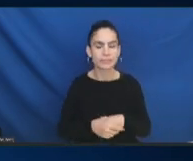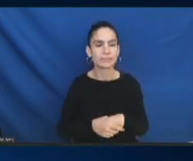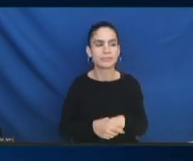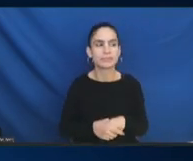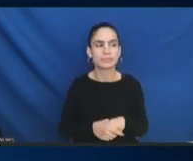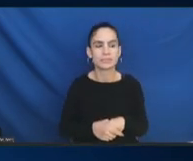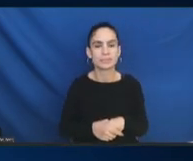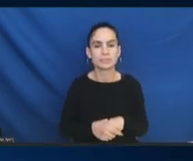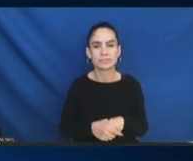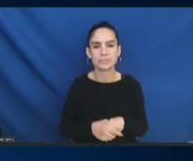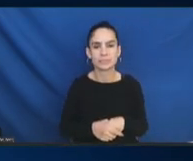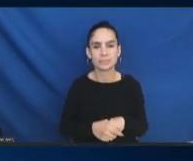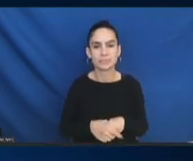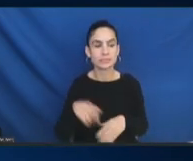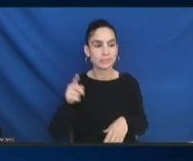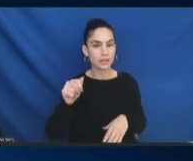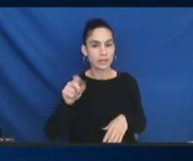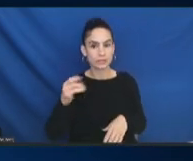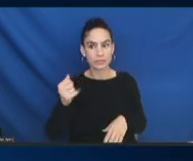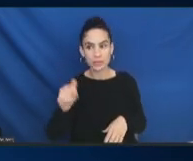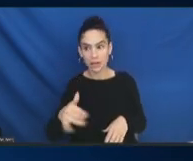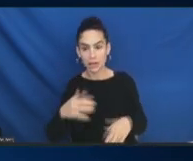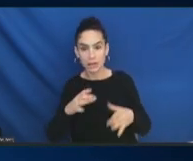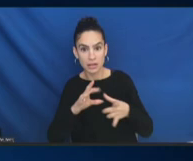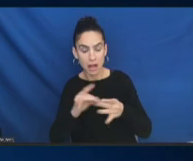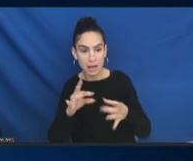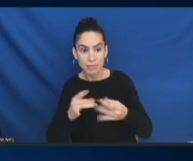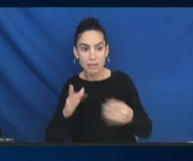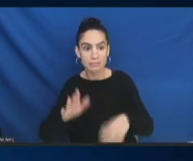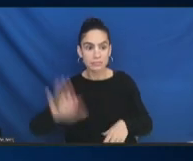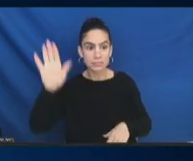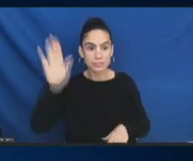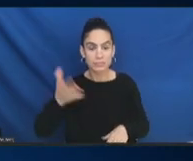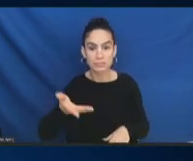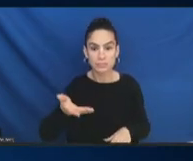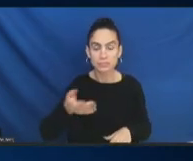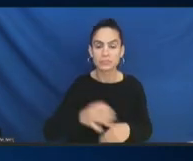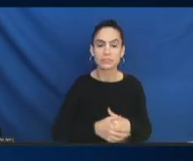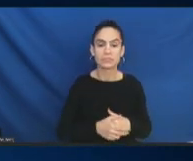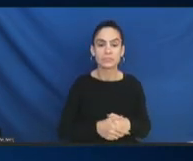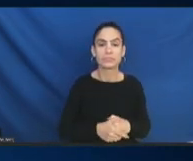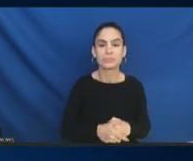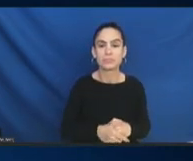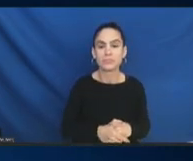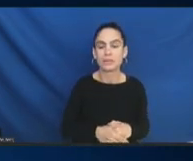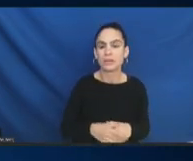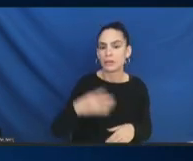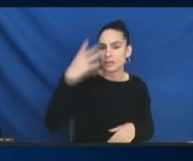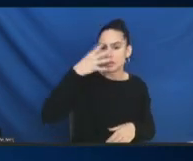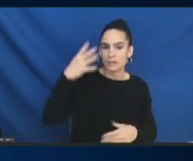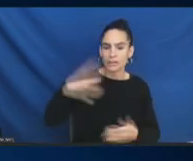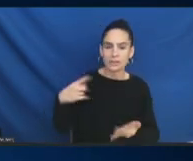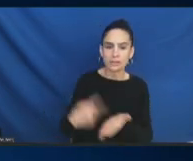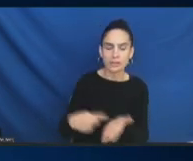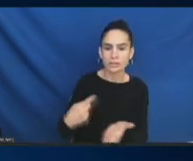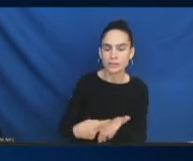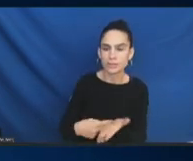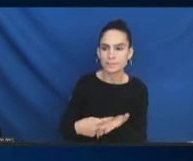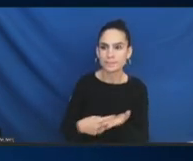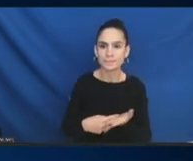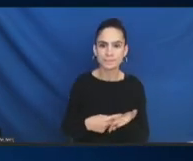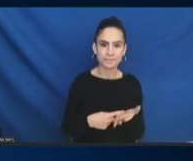do you have any comment on that? Ajay, do have your hand up? I was just going to go back to the immigration discussion. I think for everybody's point of view, immigration is important.